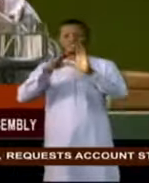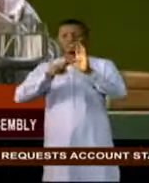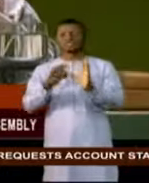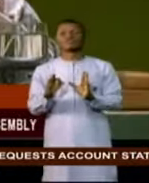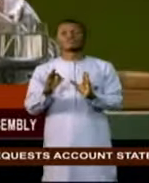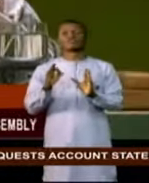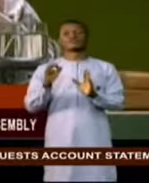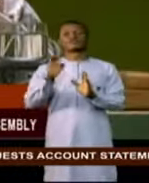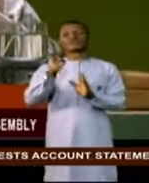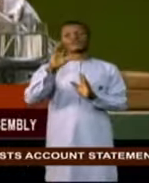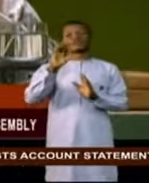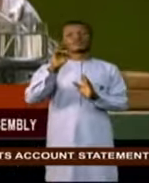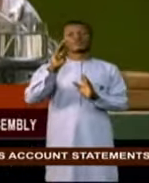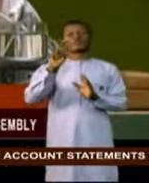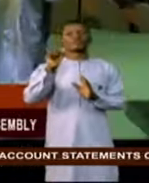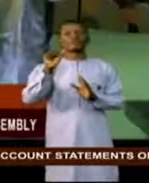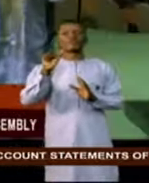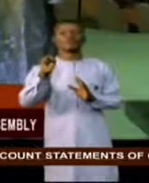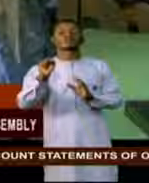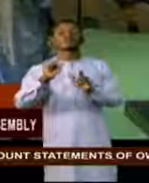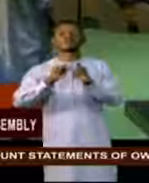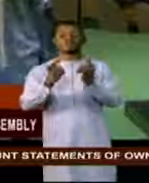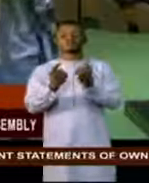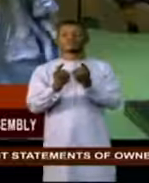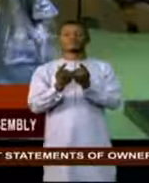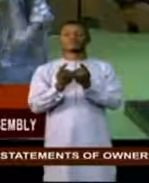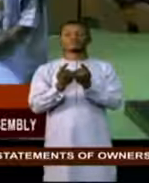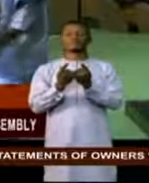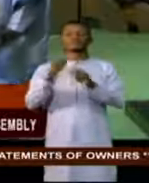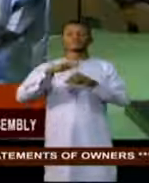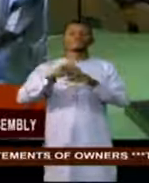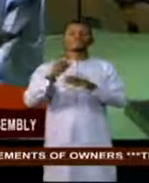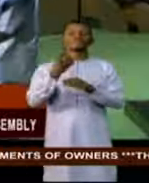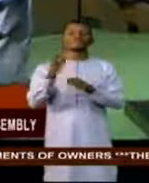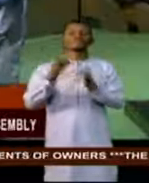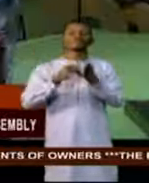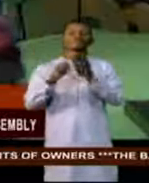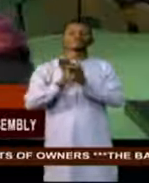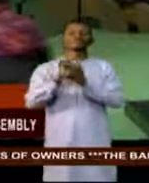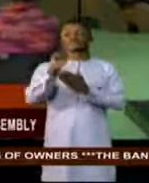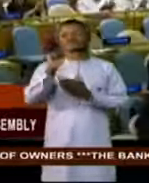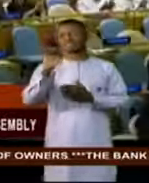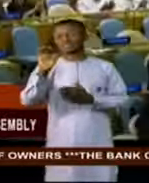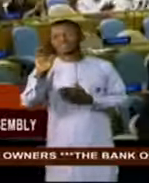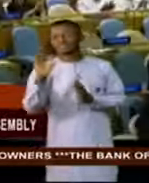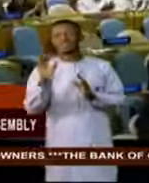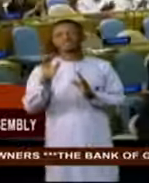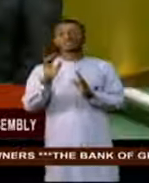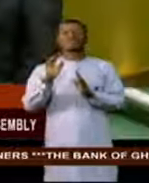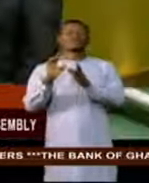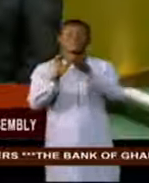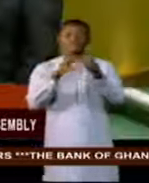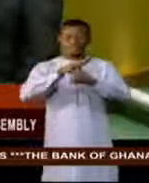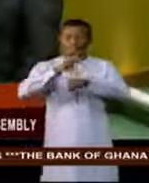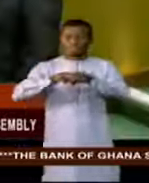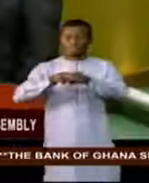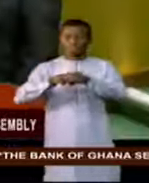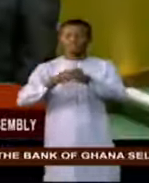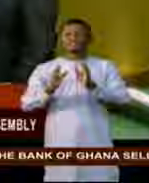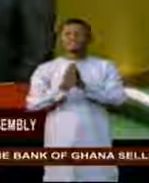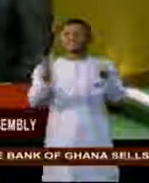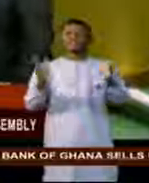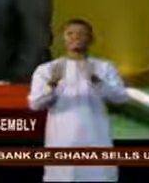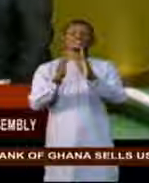Tijani Muhammad Bandi. On the 4th of June 2019, the United Nations General Assembly elected Professor